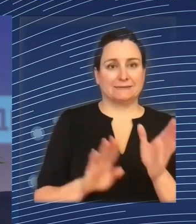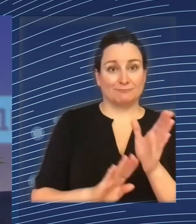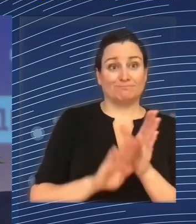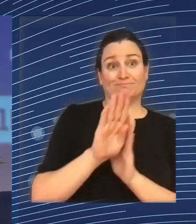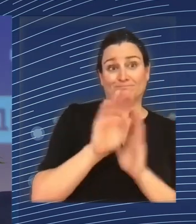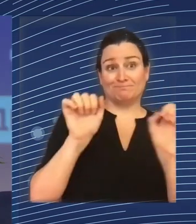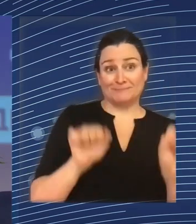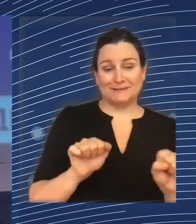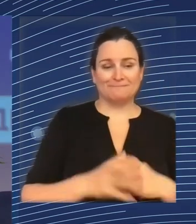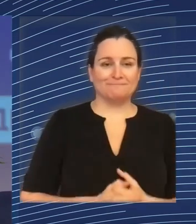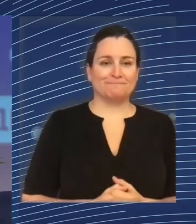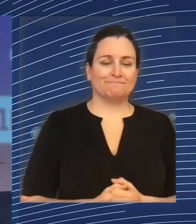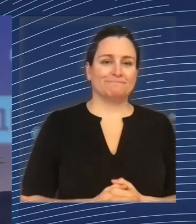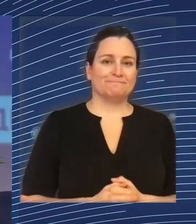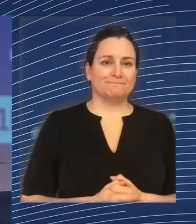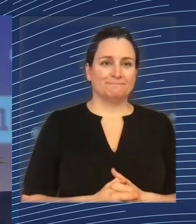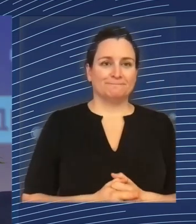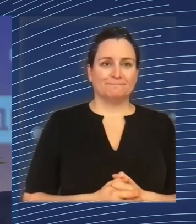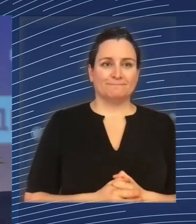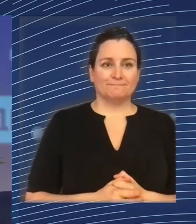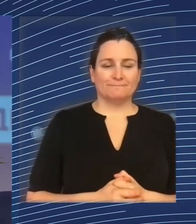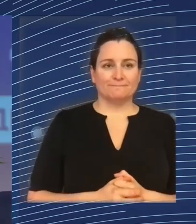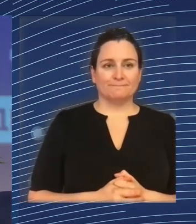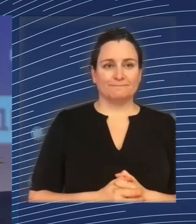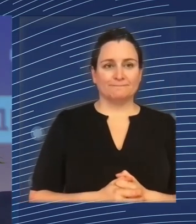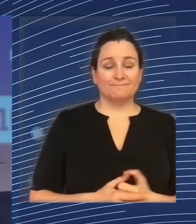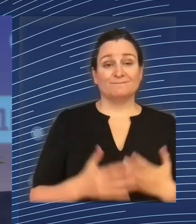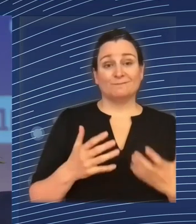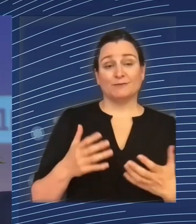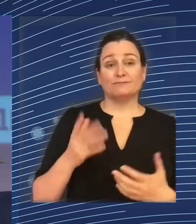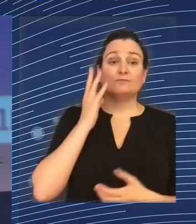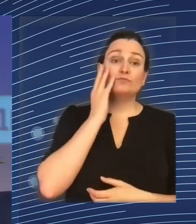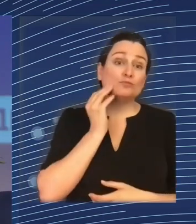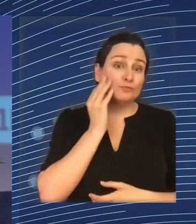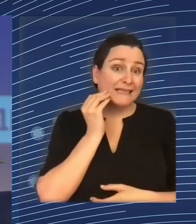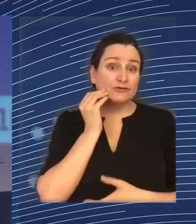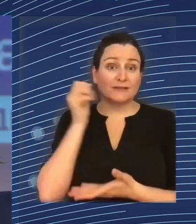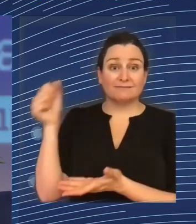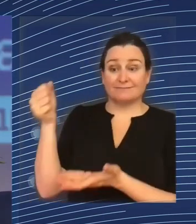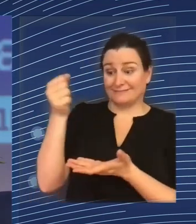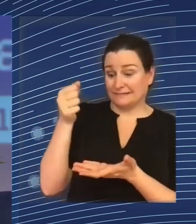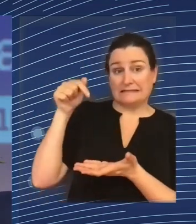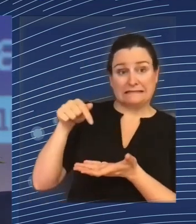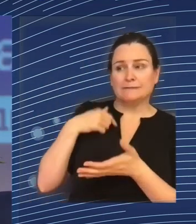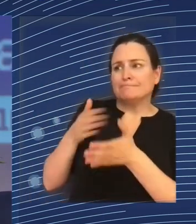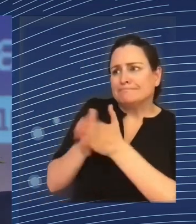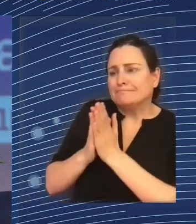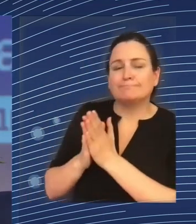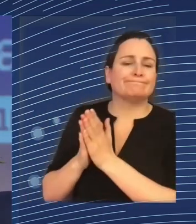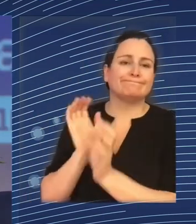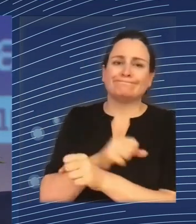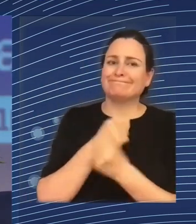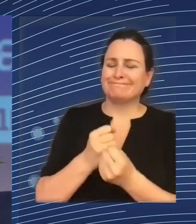it is very hard to attract pension funds, because they have legal restrictions where they can invest. And if it's very